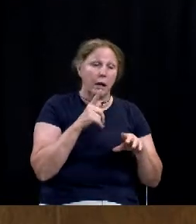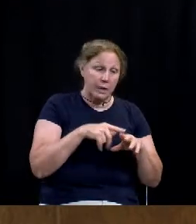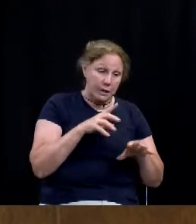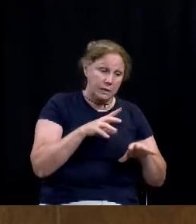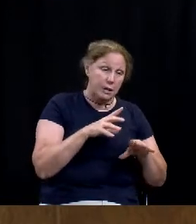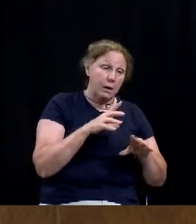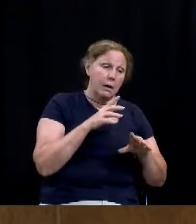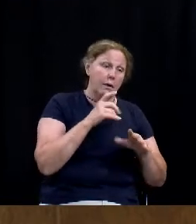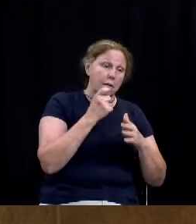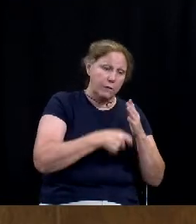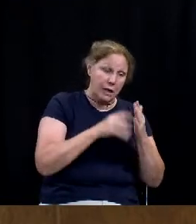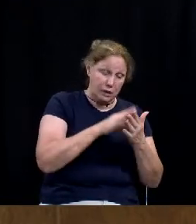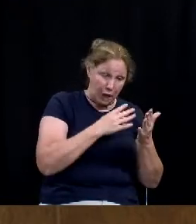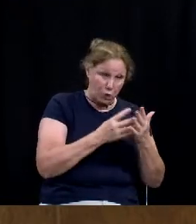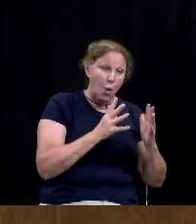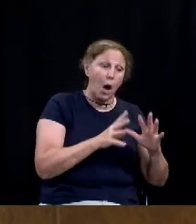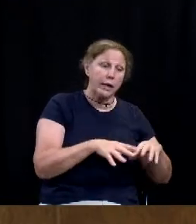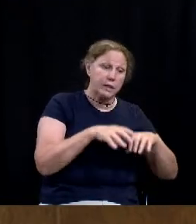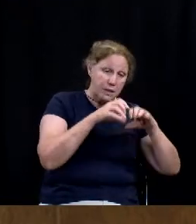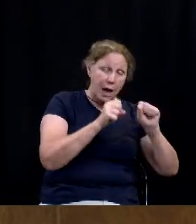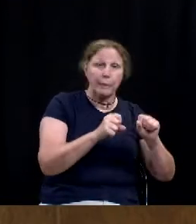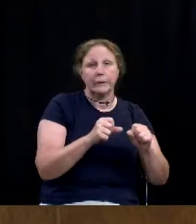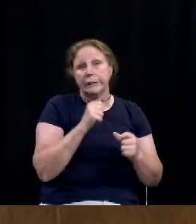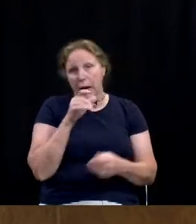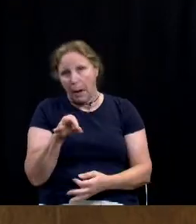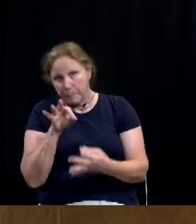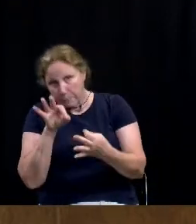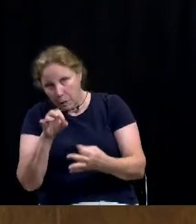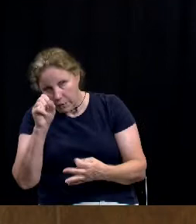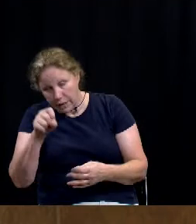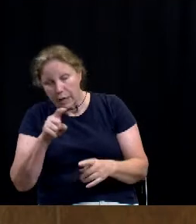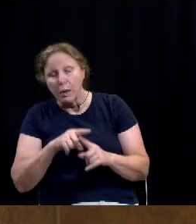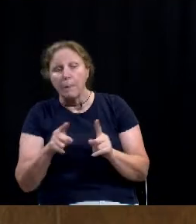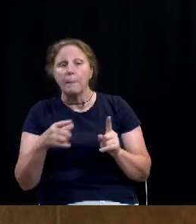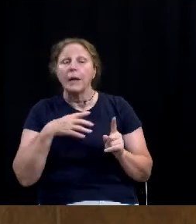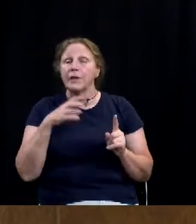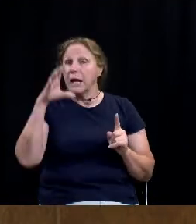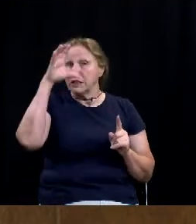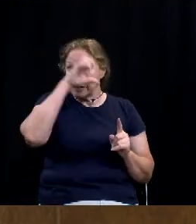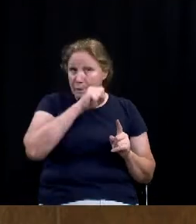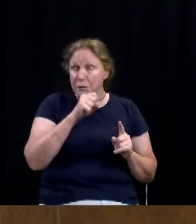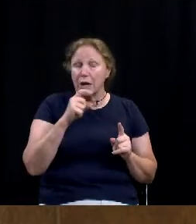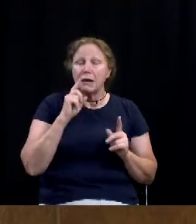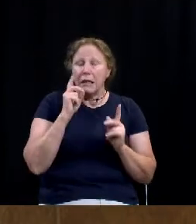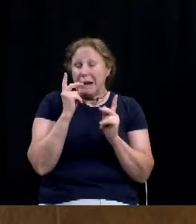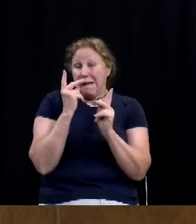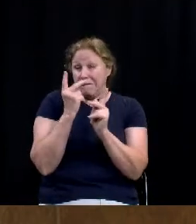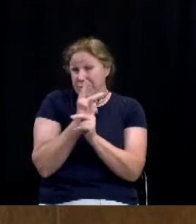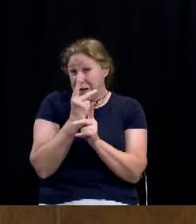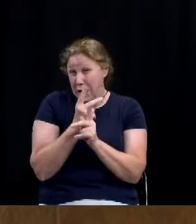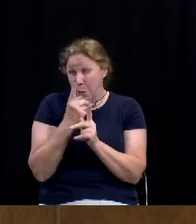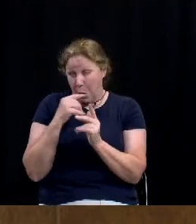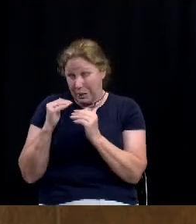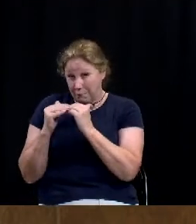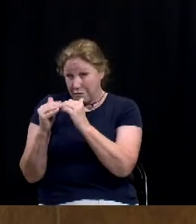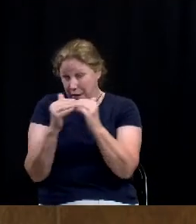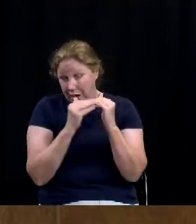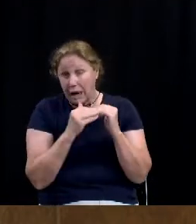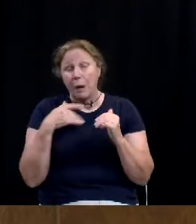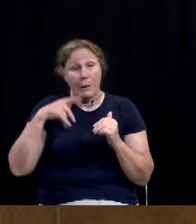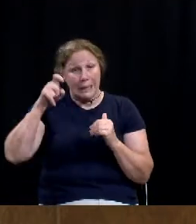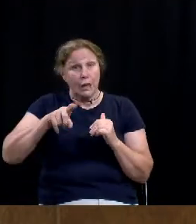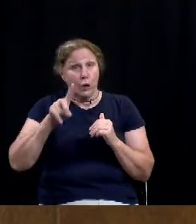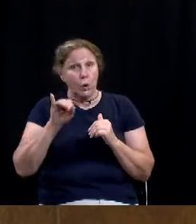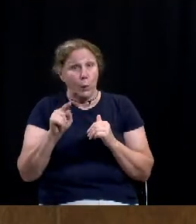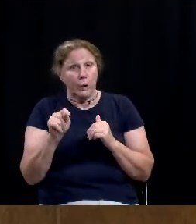but it addresses the needs, the calculations make sense, the assumptions make sense, and it's something that we've all recognized we need to do.